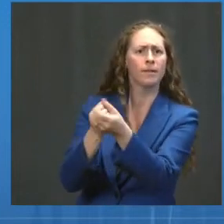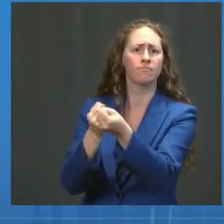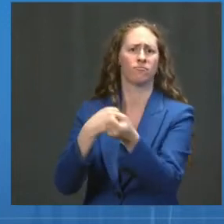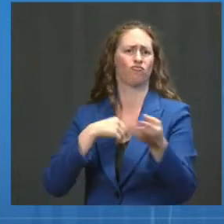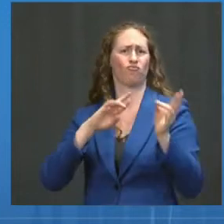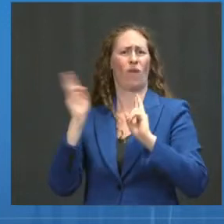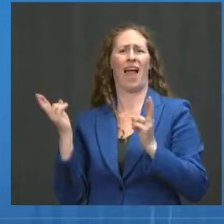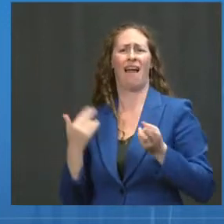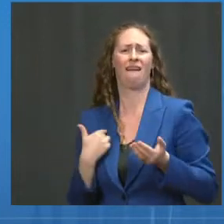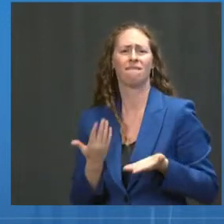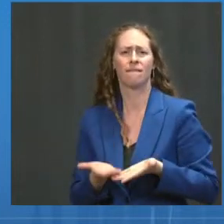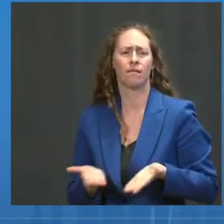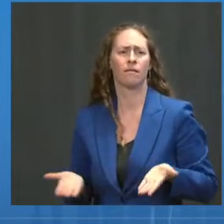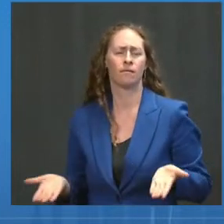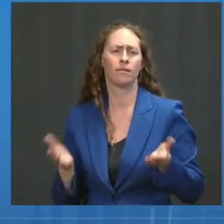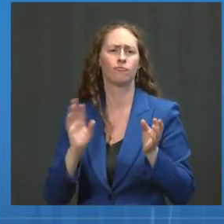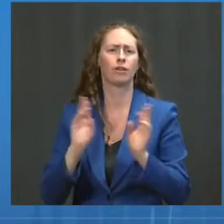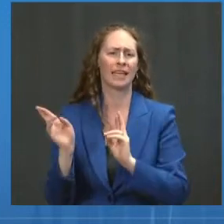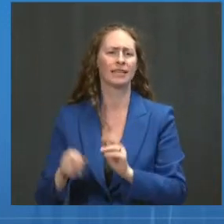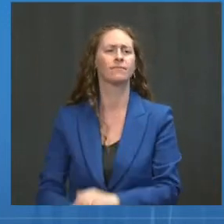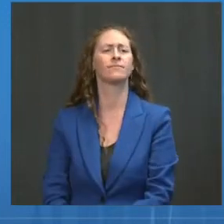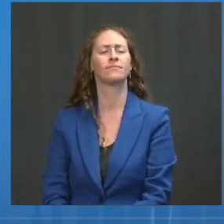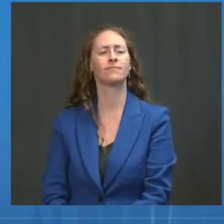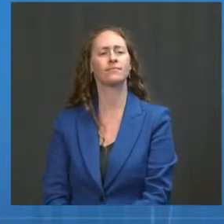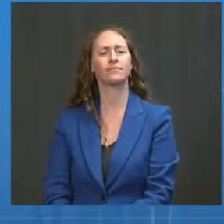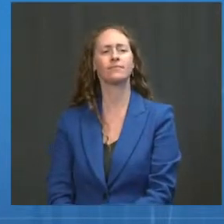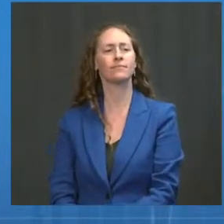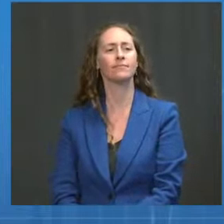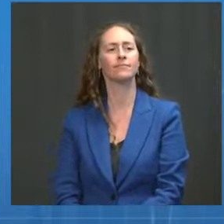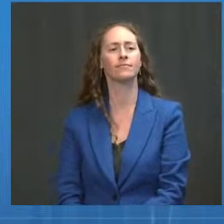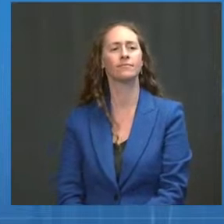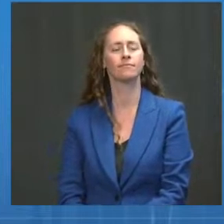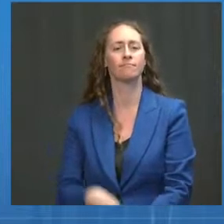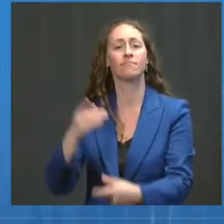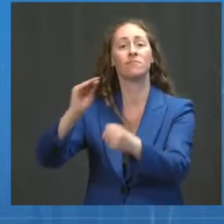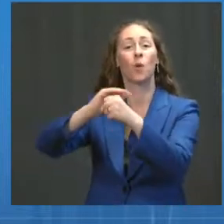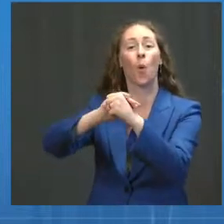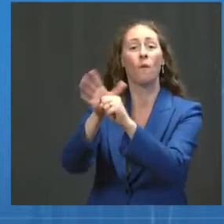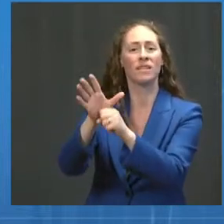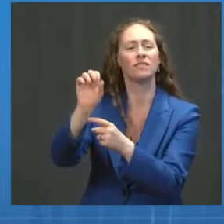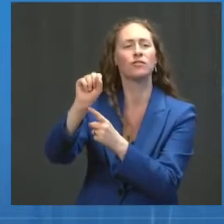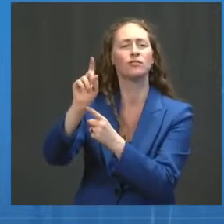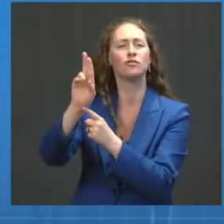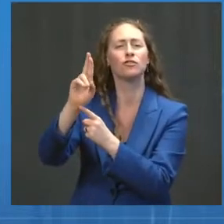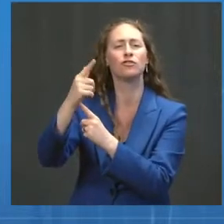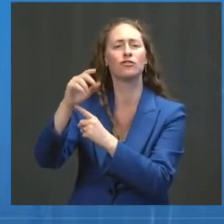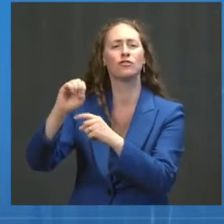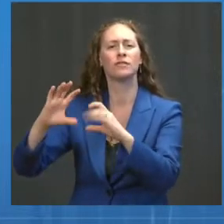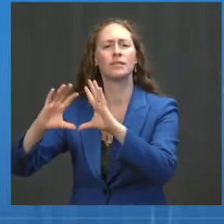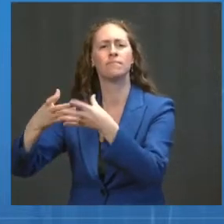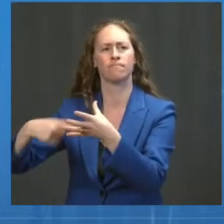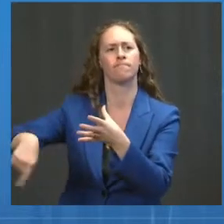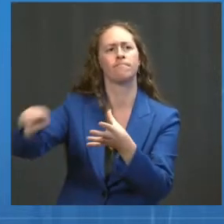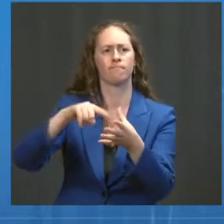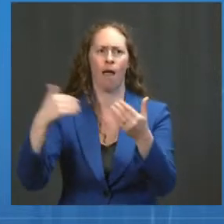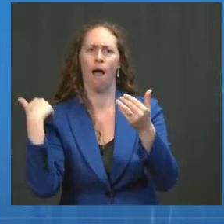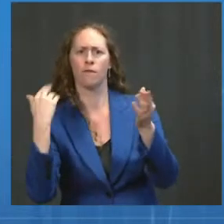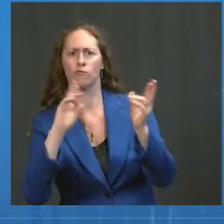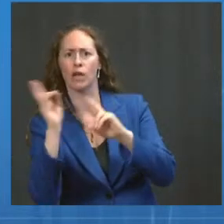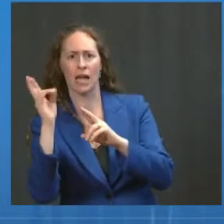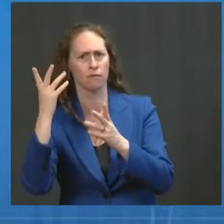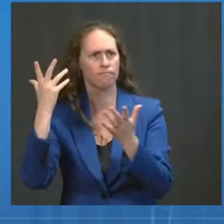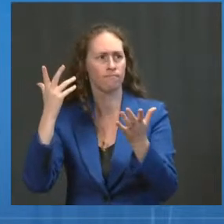Our COVID-19 surge response teams are a whole-of-government effort, with experts and personnel and